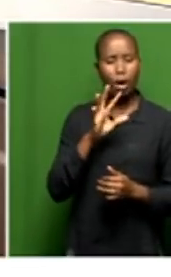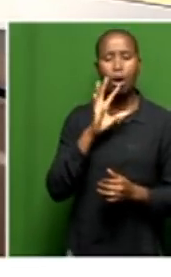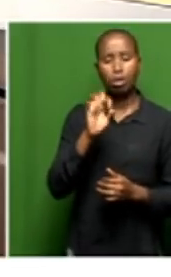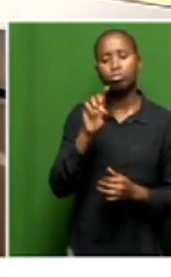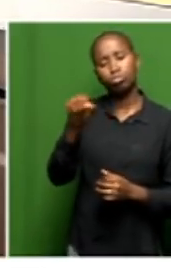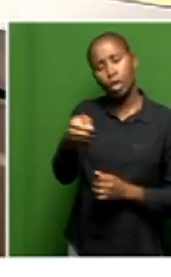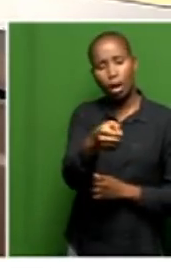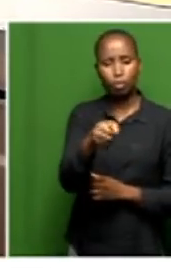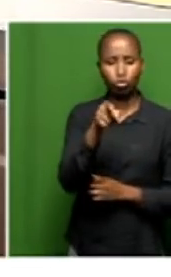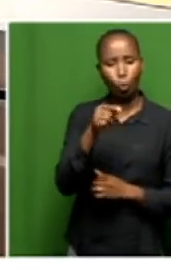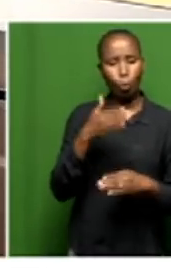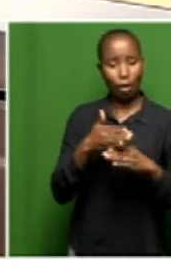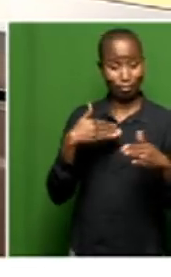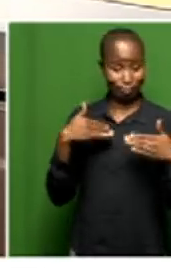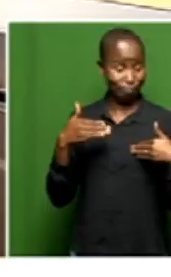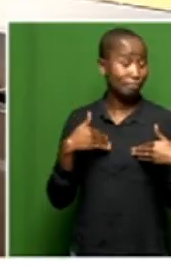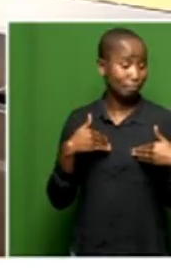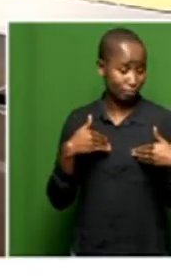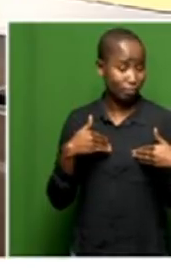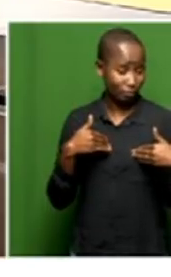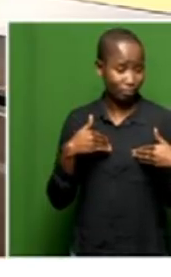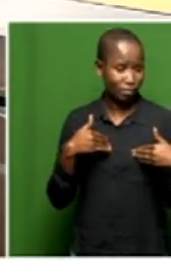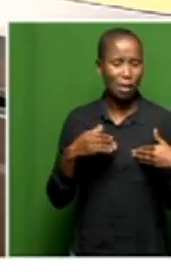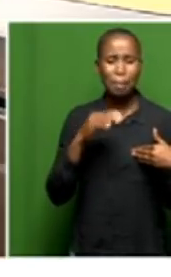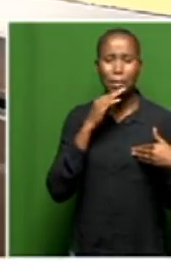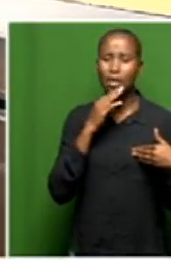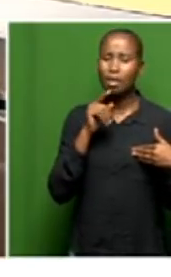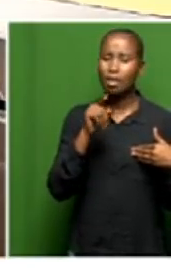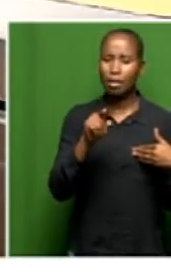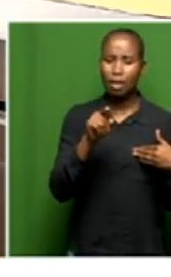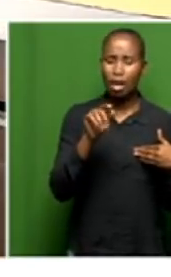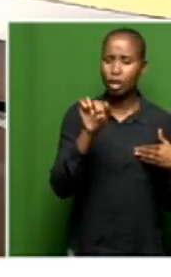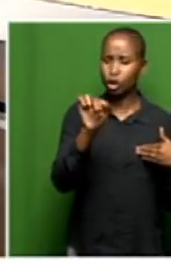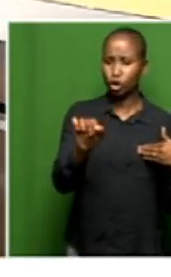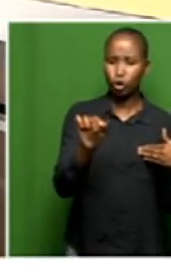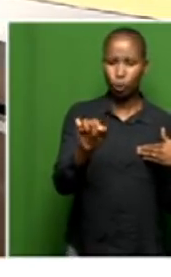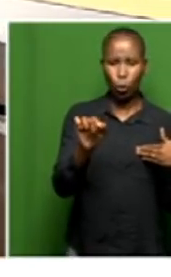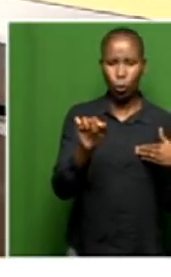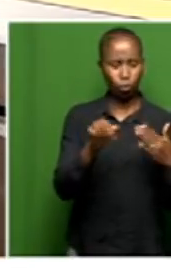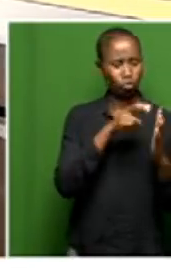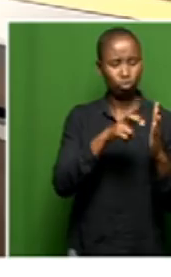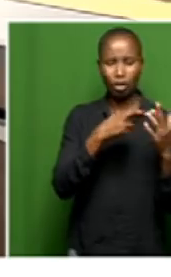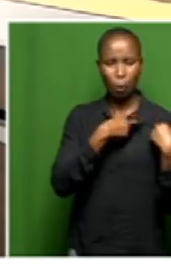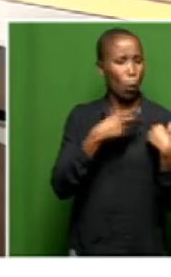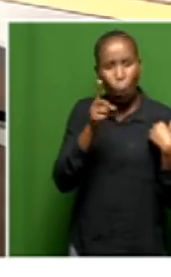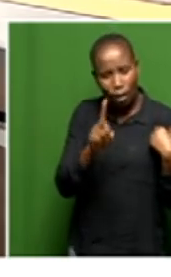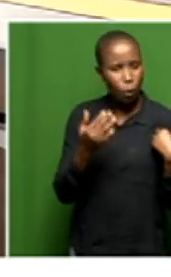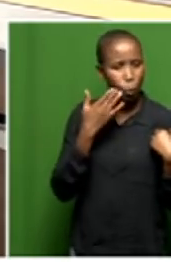administrator for this facility. What was the scope for your appointment at the time?